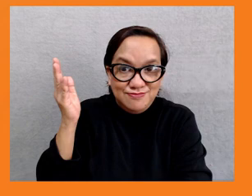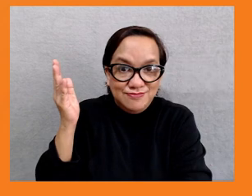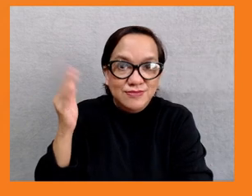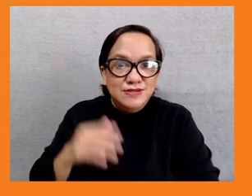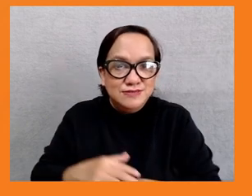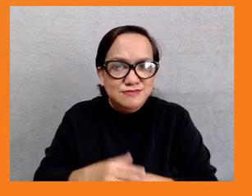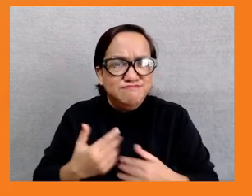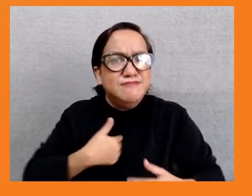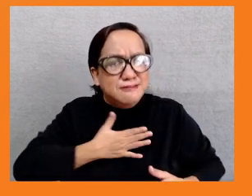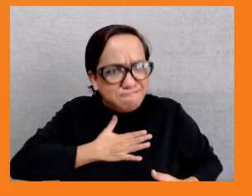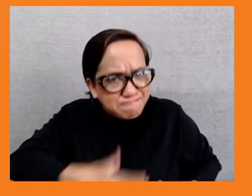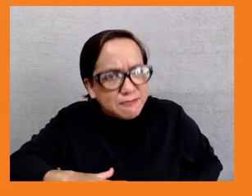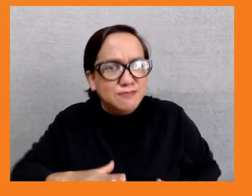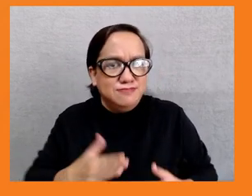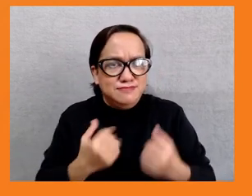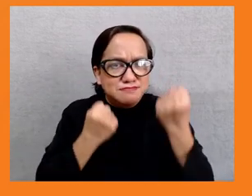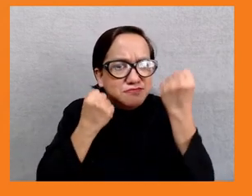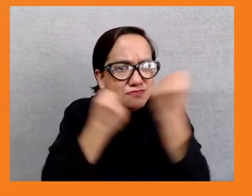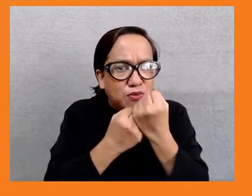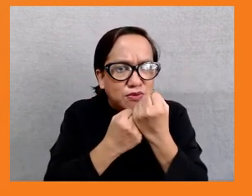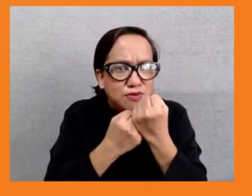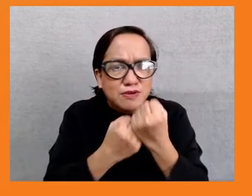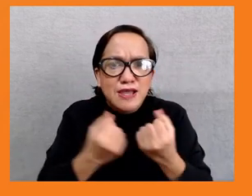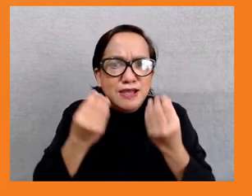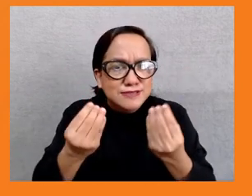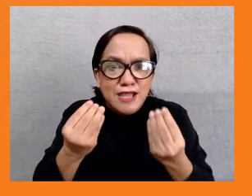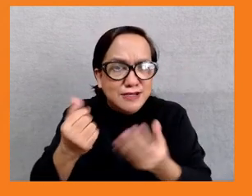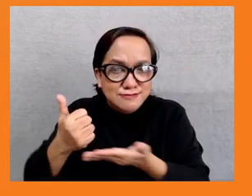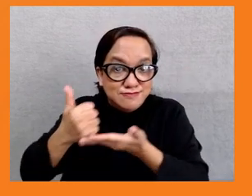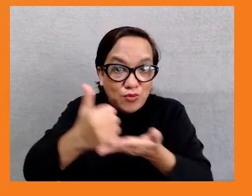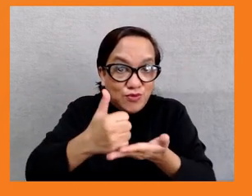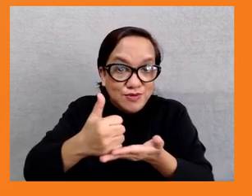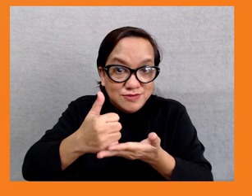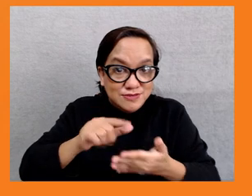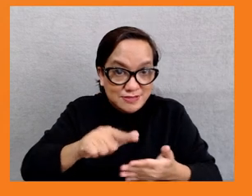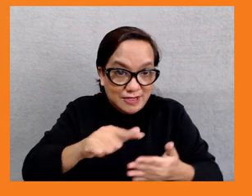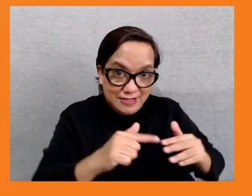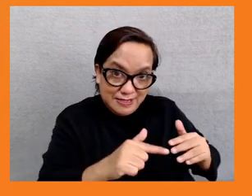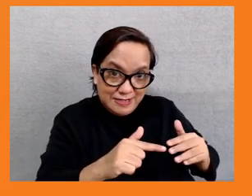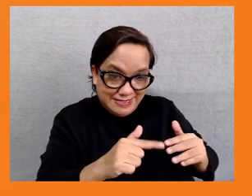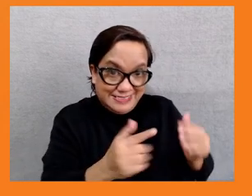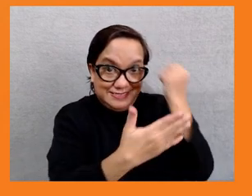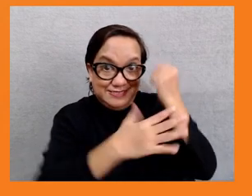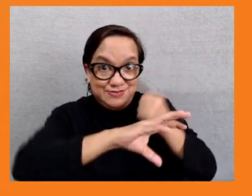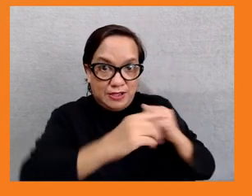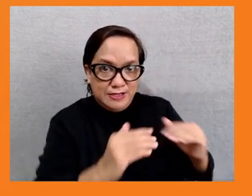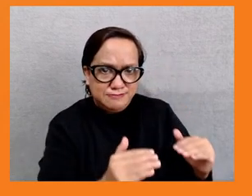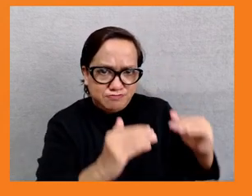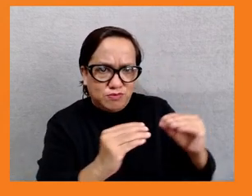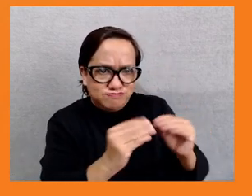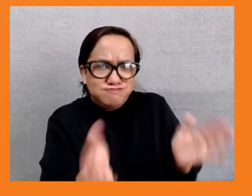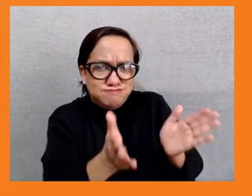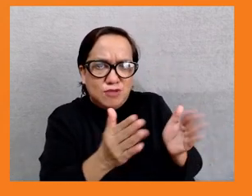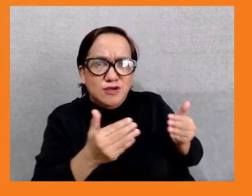help lift people out of poverty in a more persistent fashion. There's something called the graduation approach,